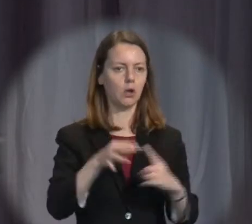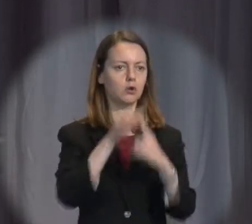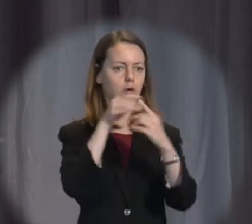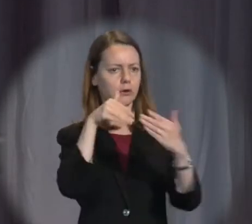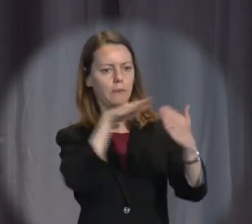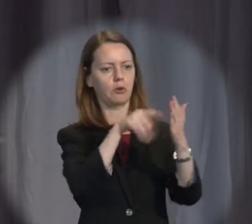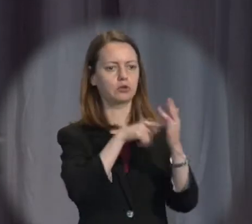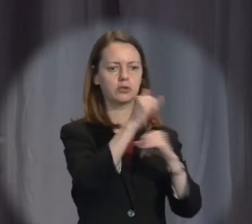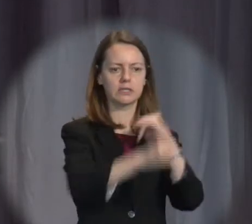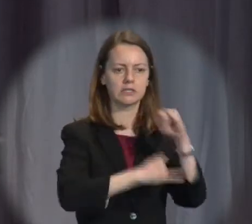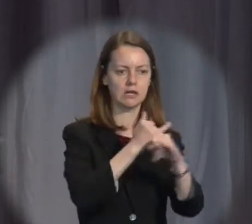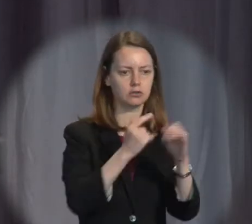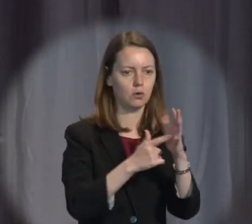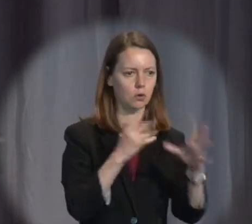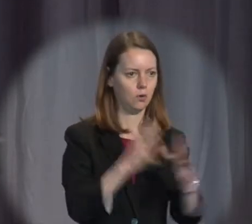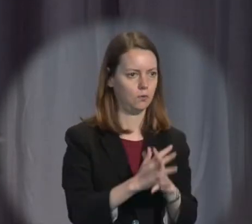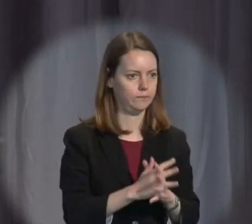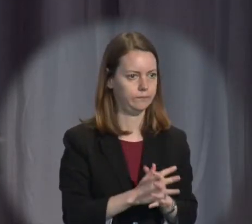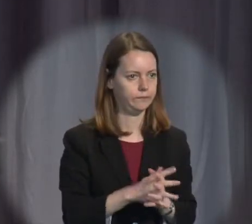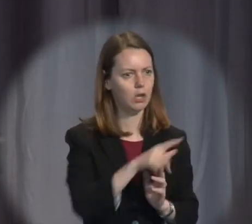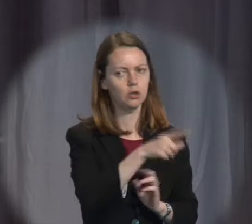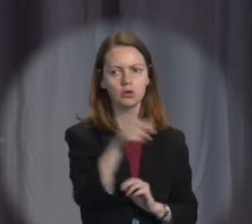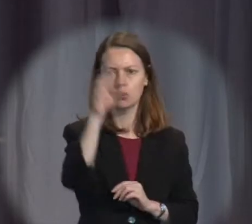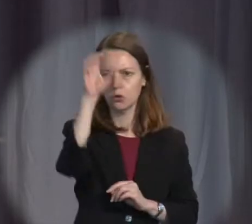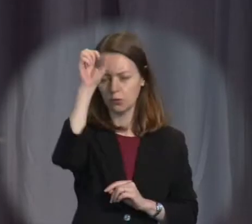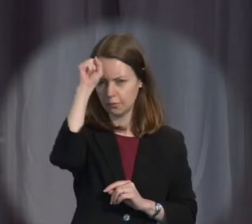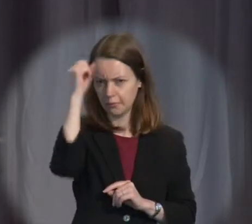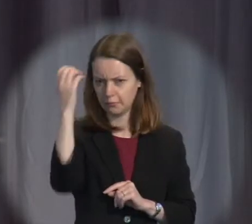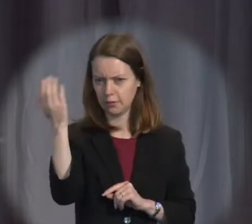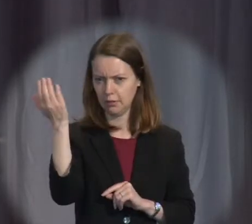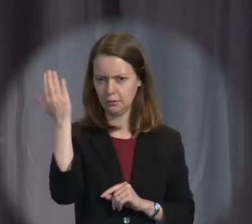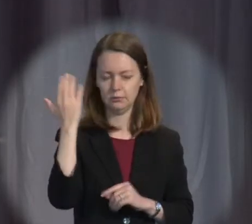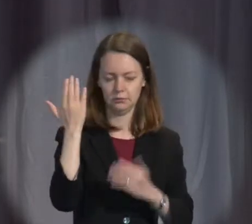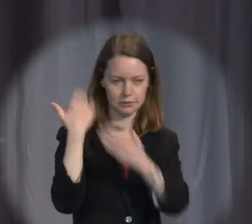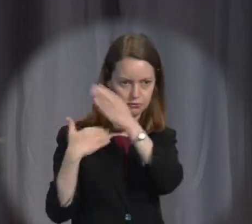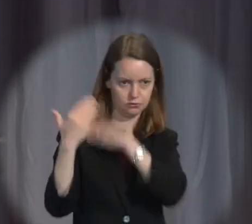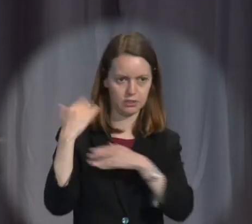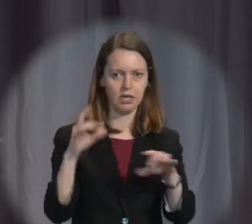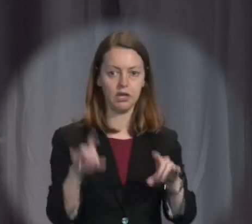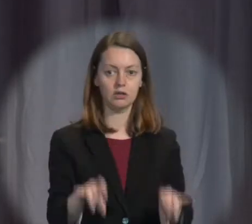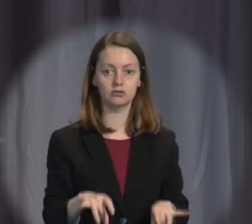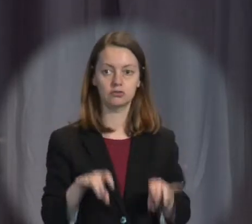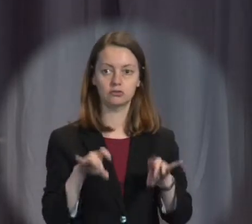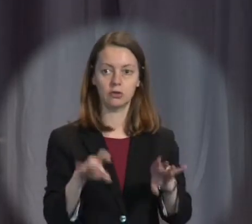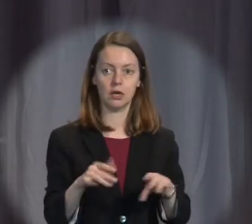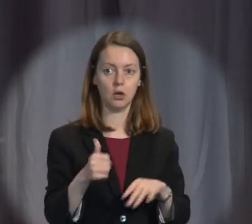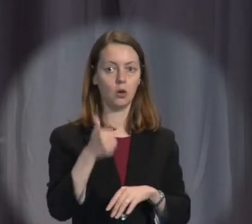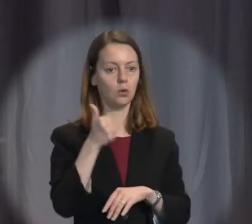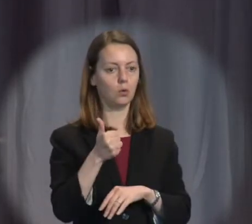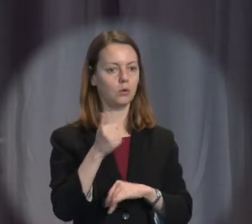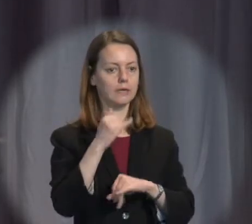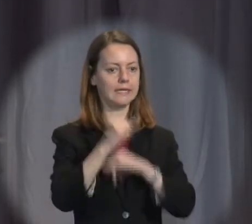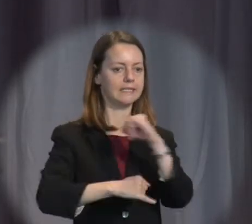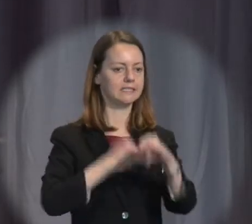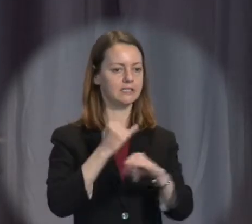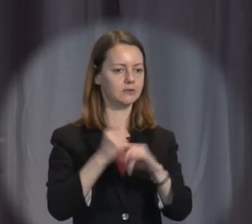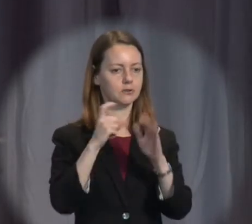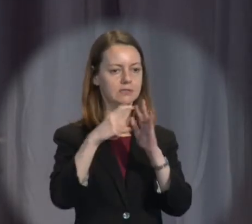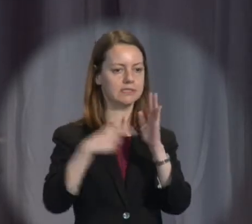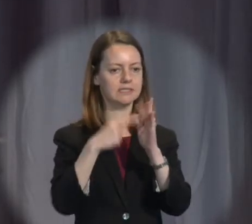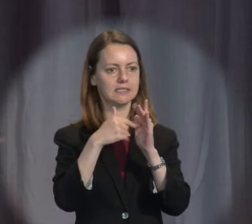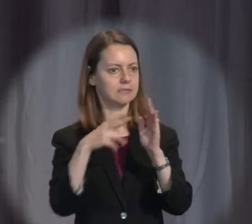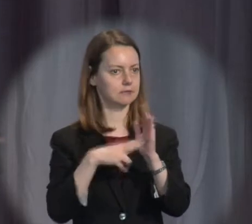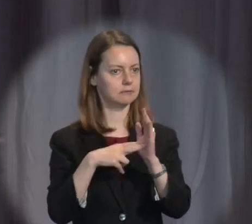And many of you will recall or know from your history that Australia has been a good international citizen and very